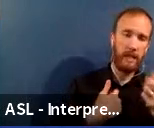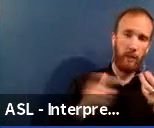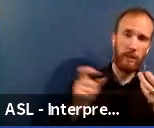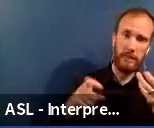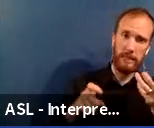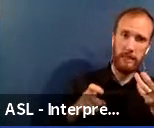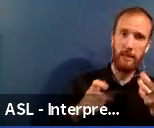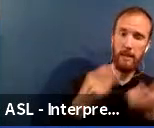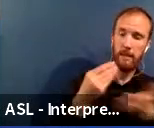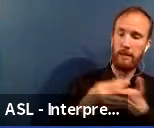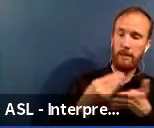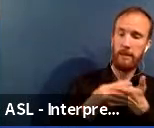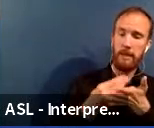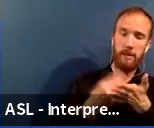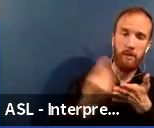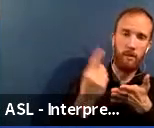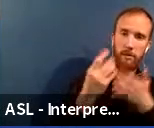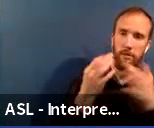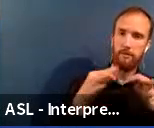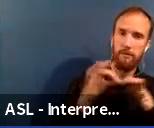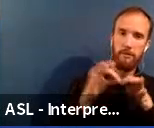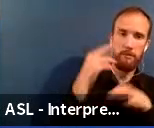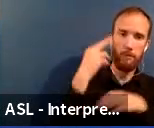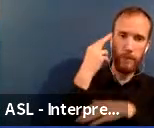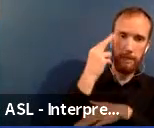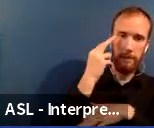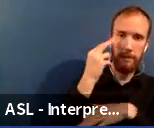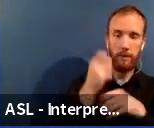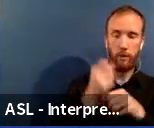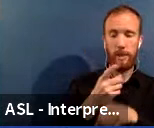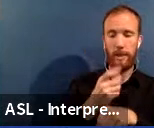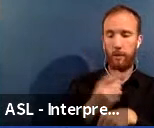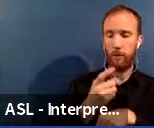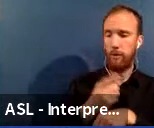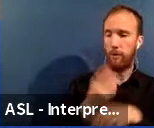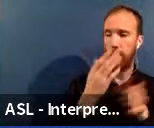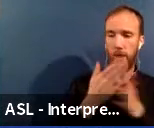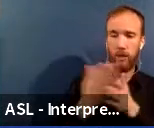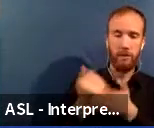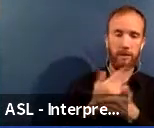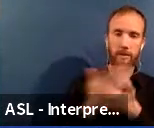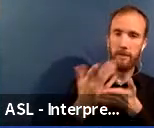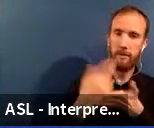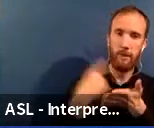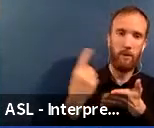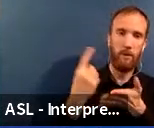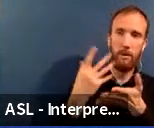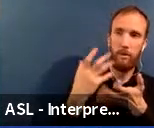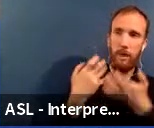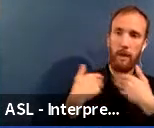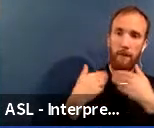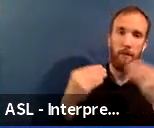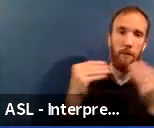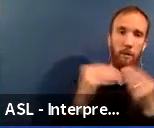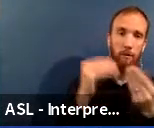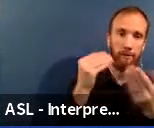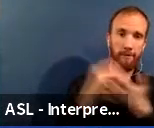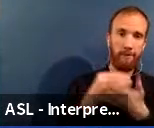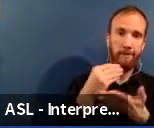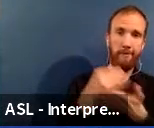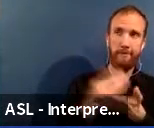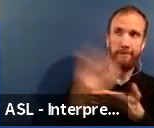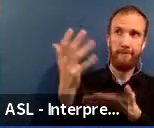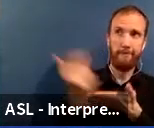always a key driver, um, to the annual budgets in our plans. Um, we're always looking for alternate funding sources. Um,